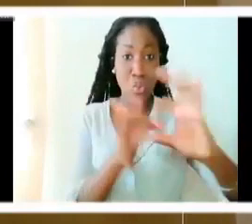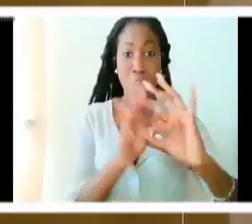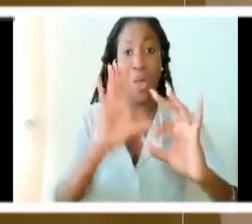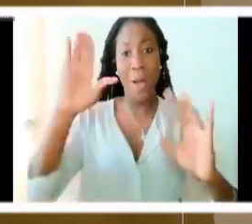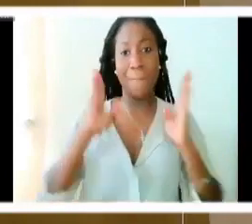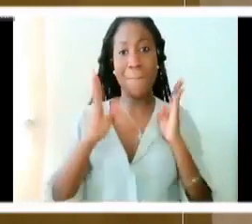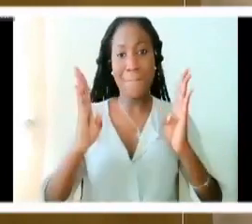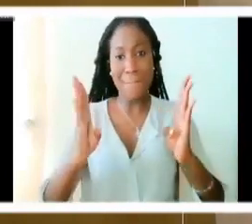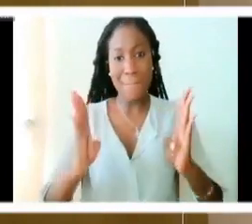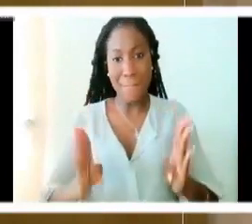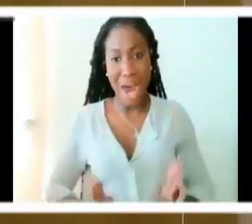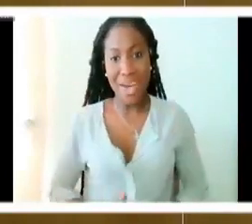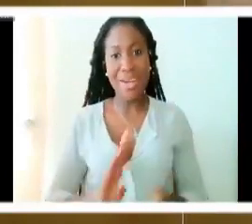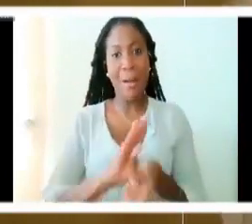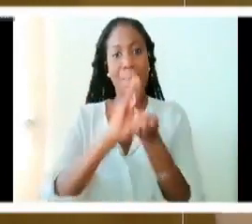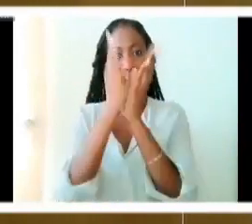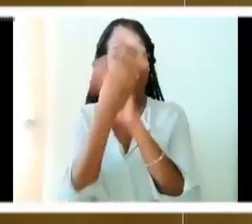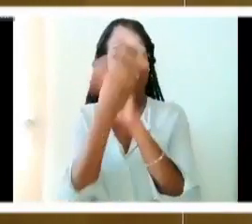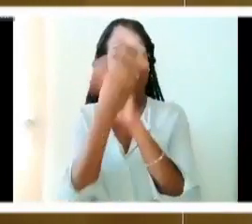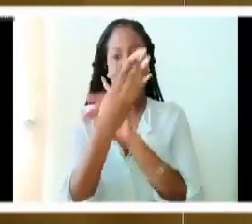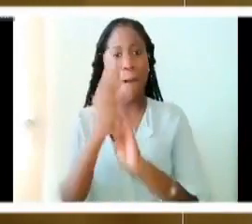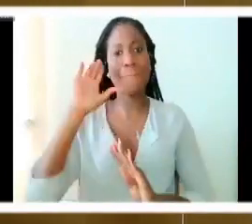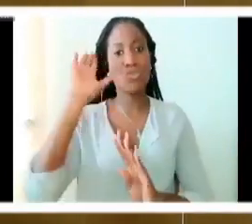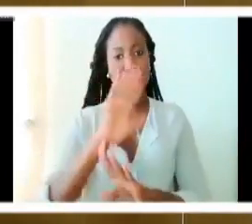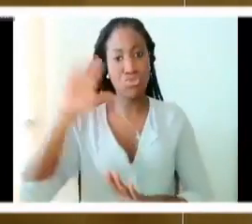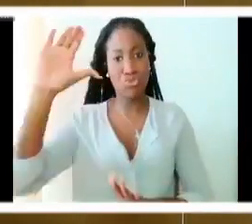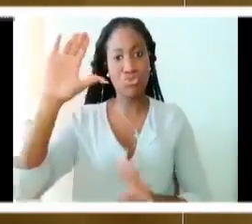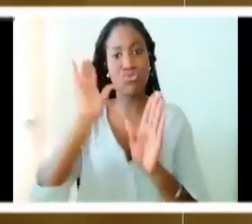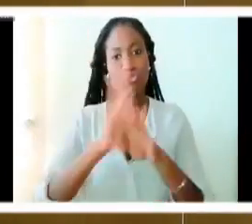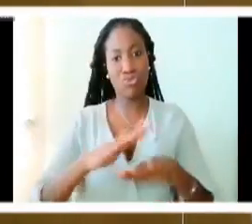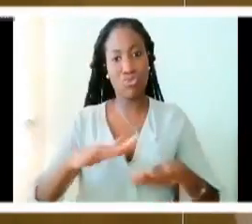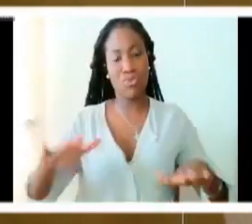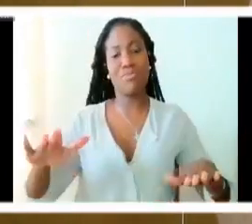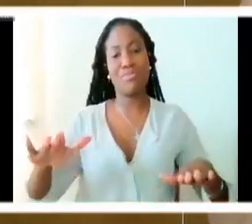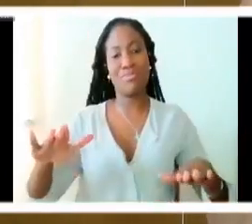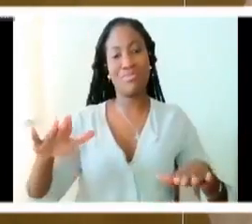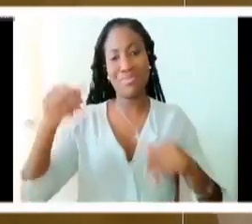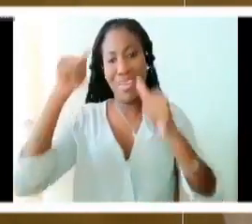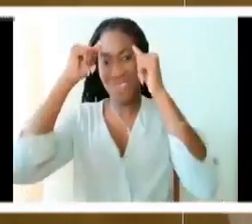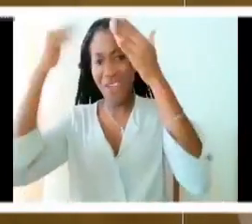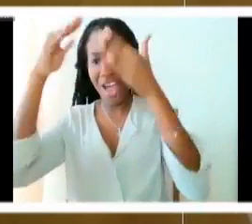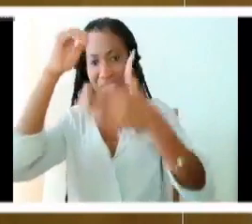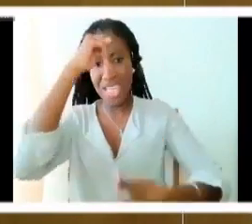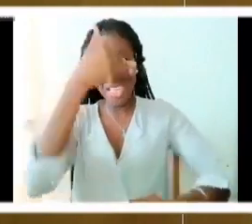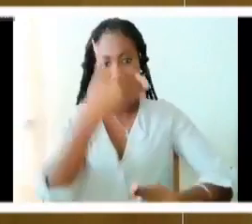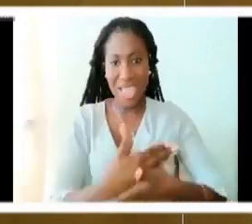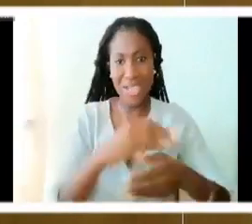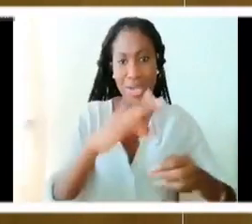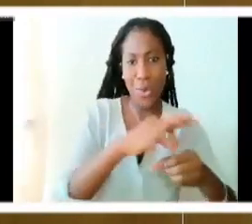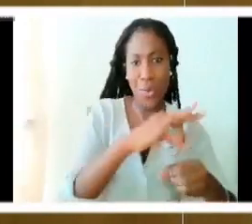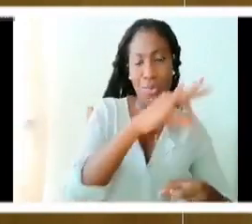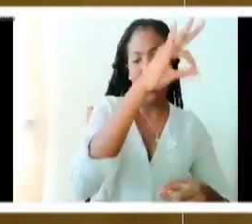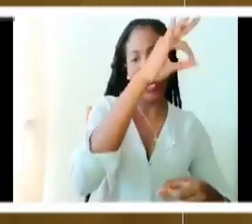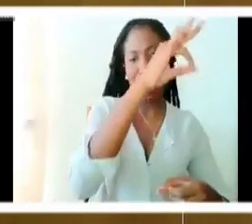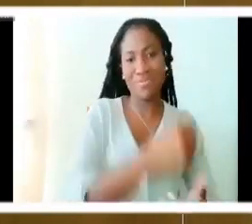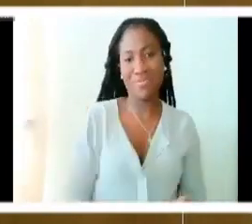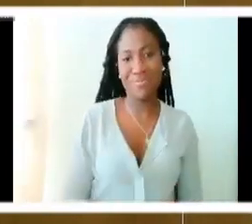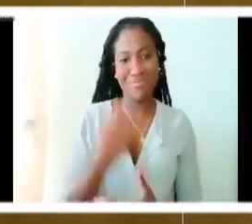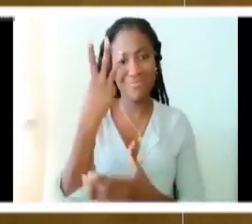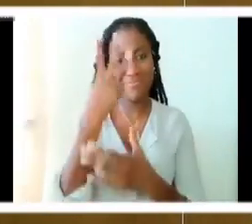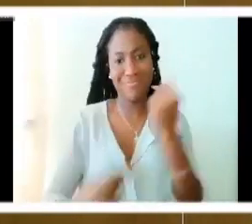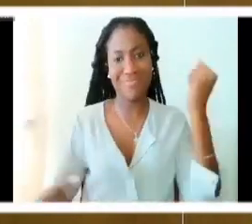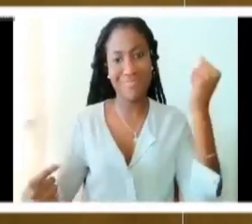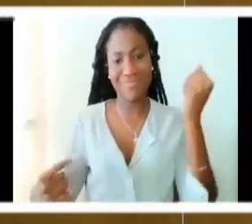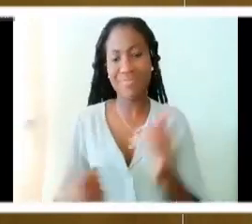His children in His kingdom. Father, Son, and Holy Spirit. Father, Son, and Holy Spirit. And he